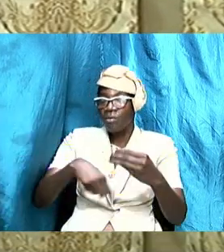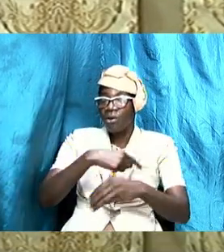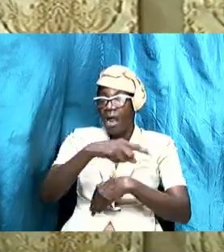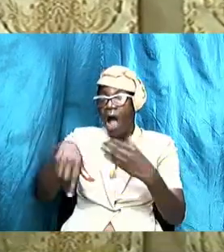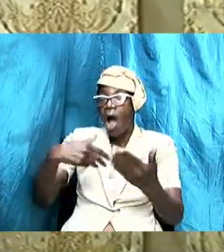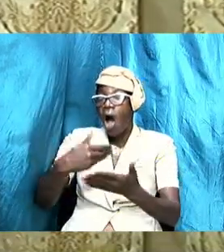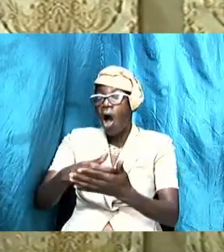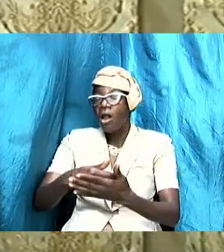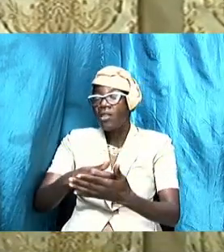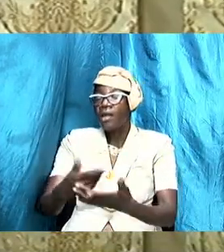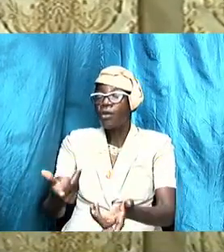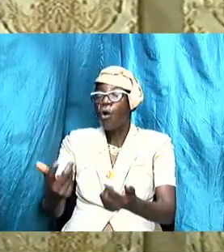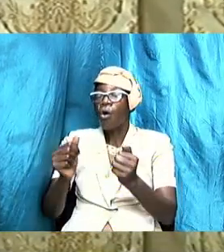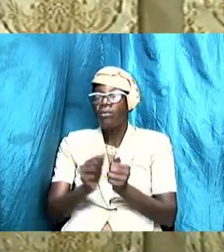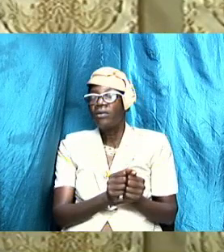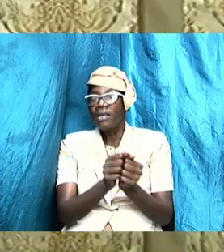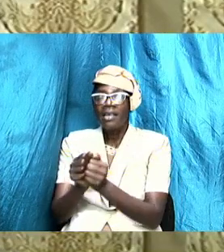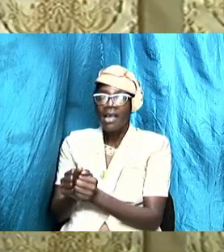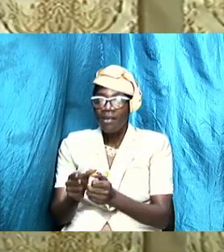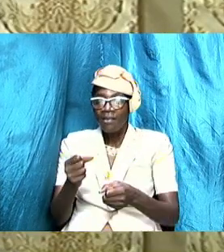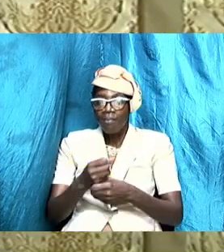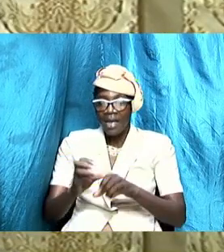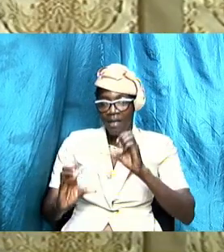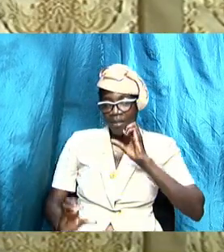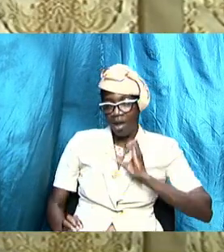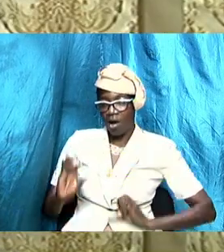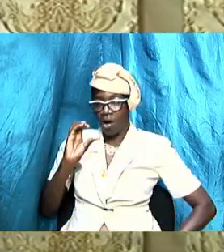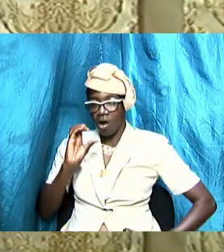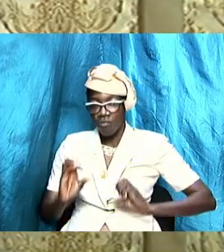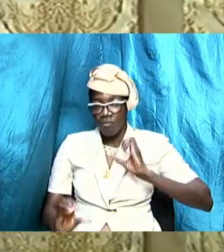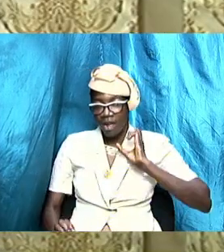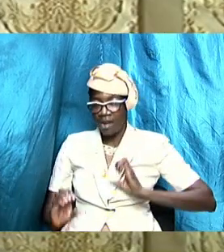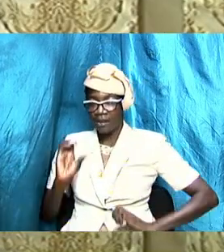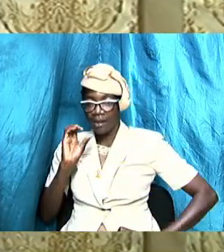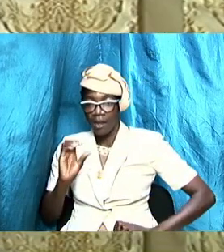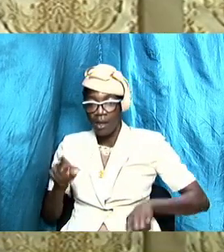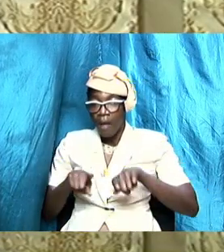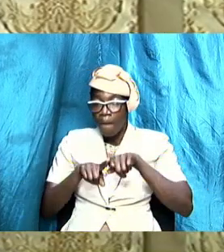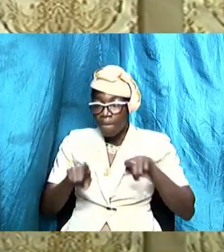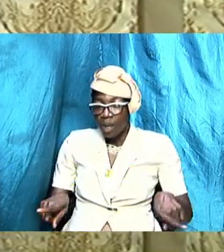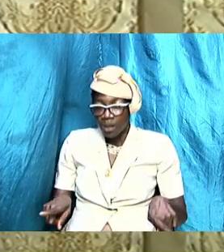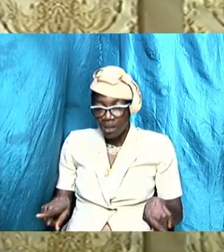help to form the character but the basic personality